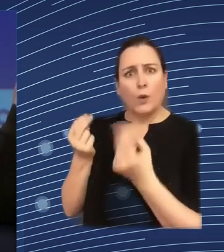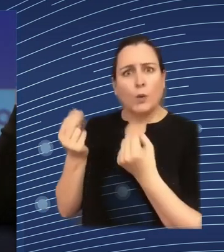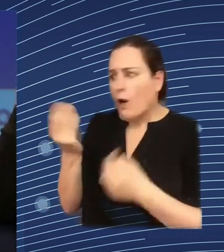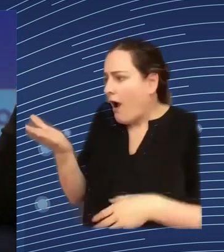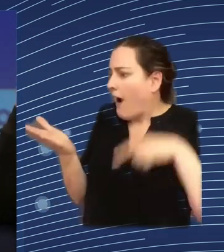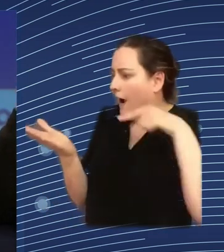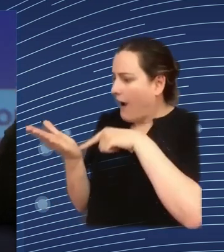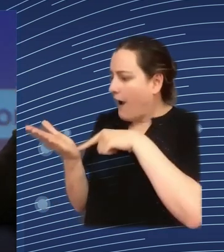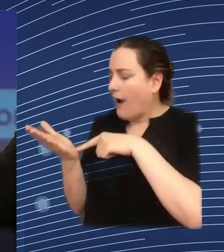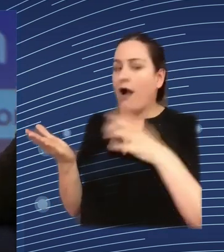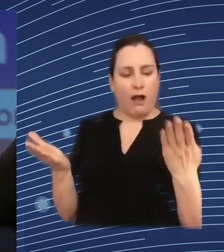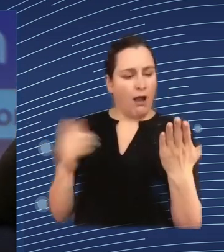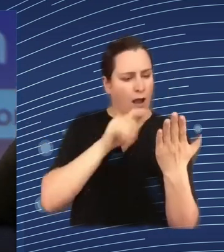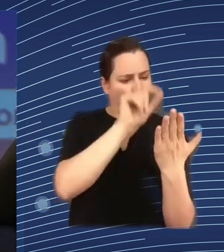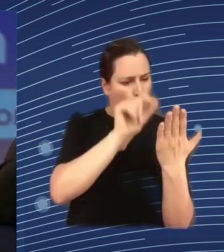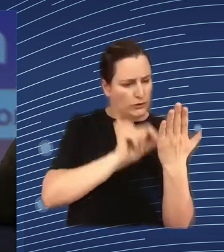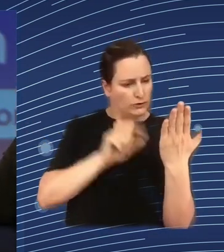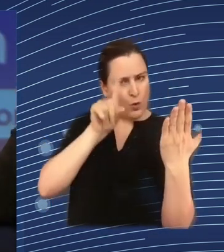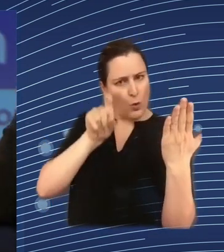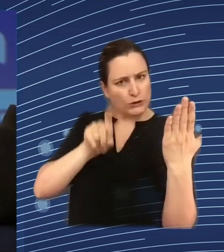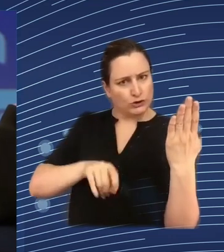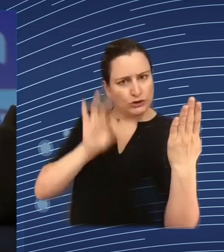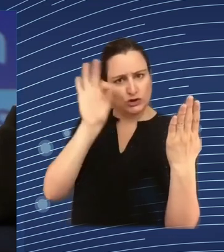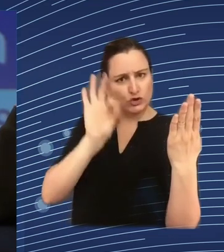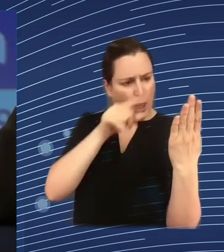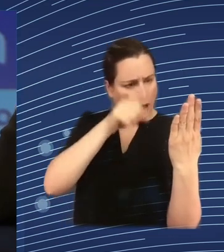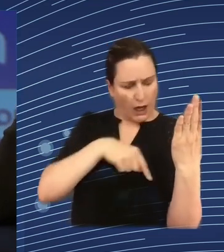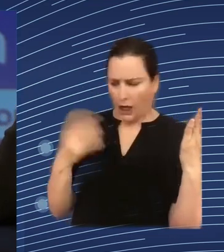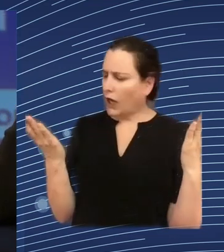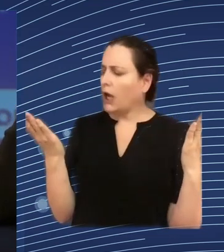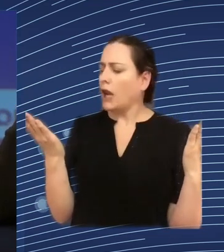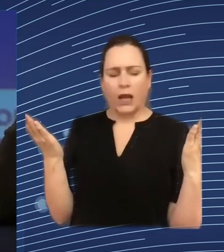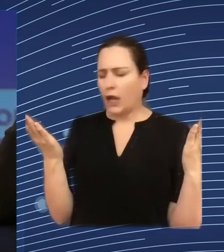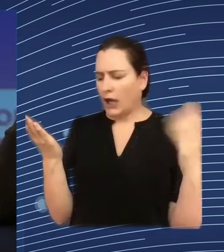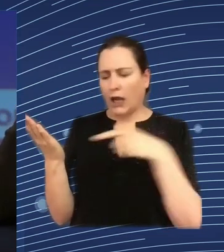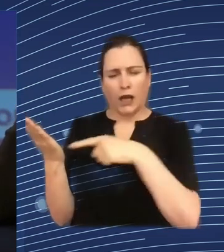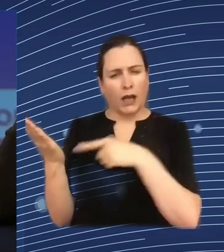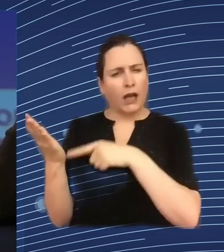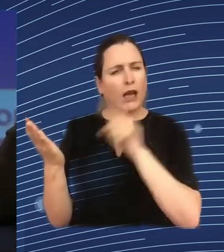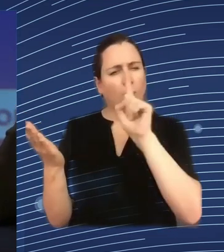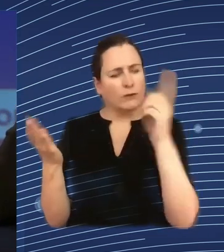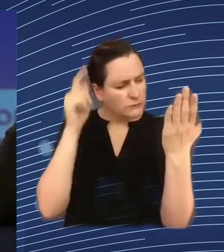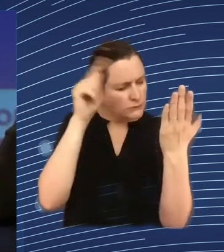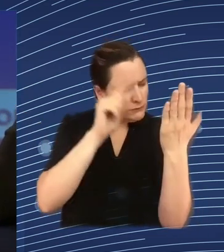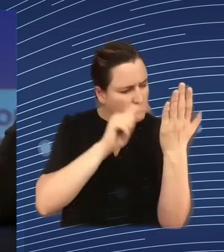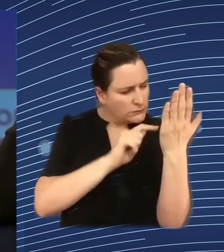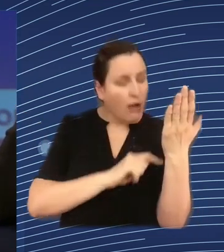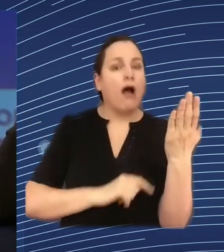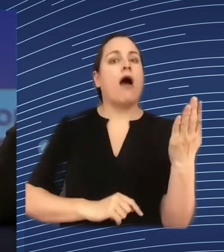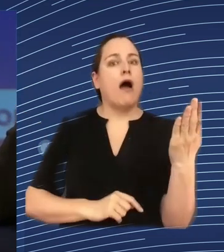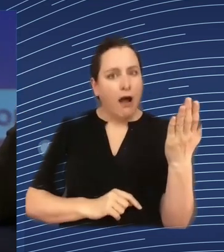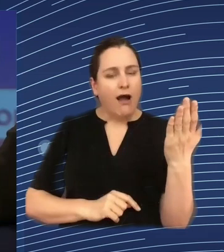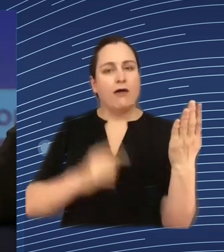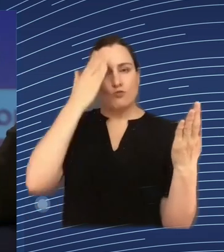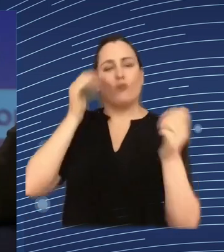it a simple set of questions and from those questions we get a very basic AI rating the vast majority of technology that we